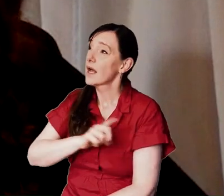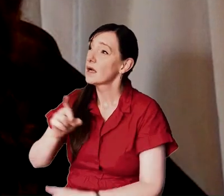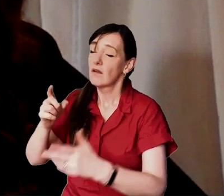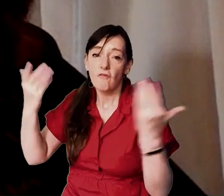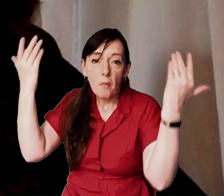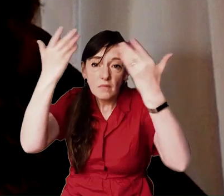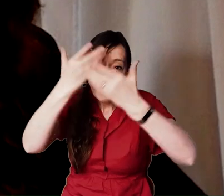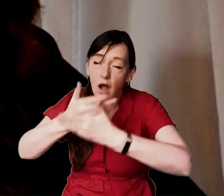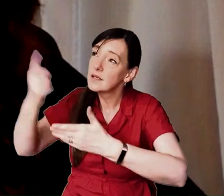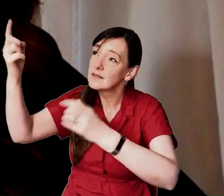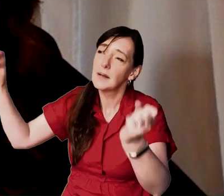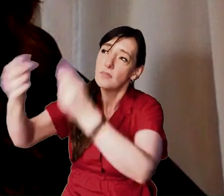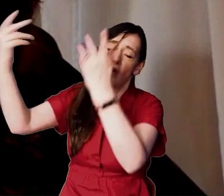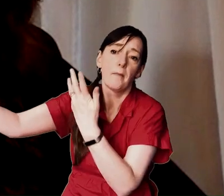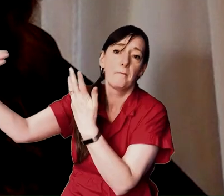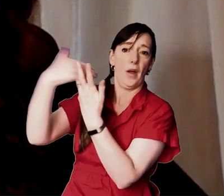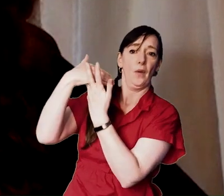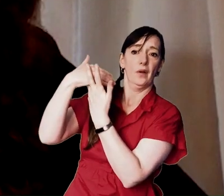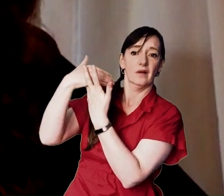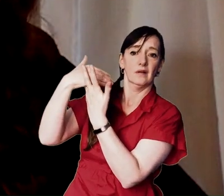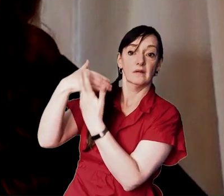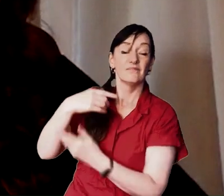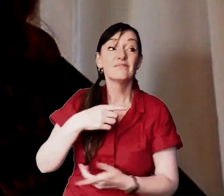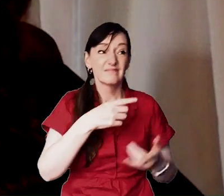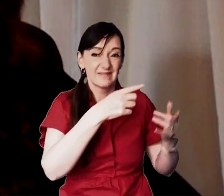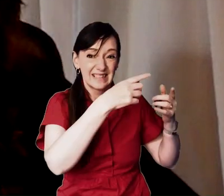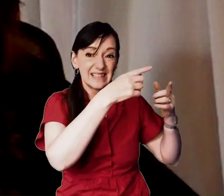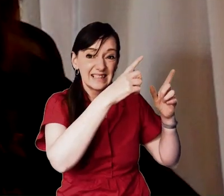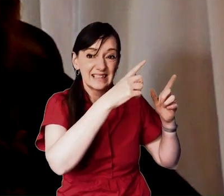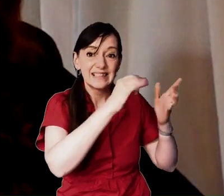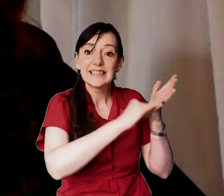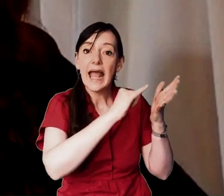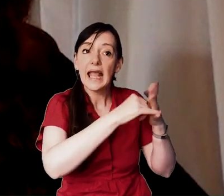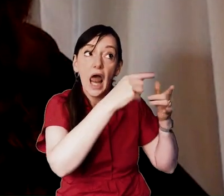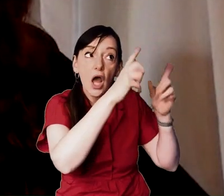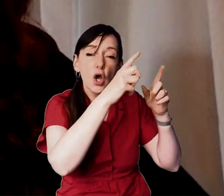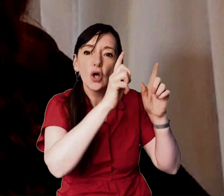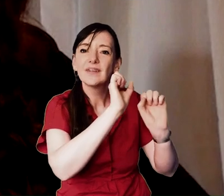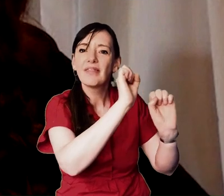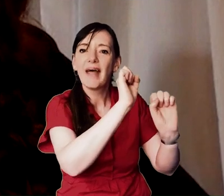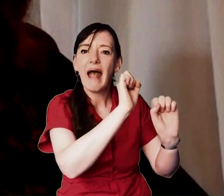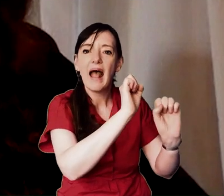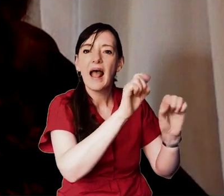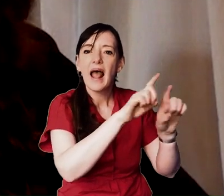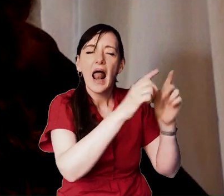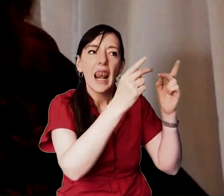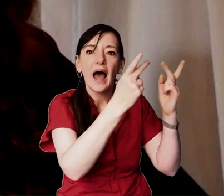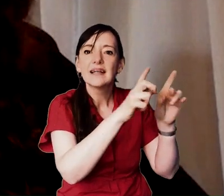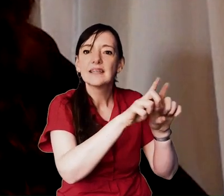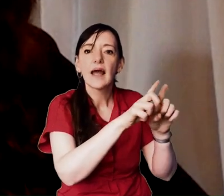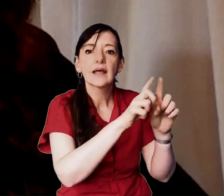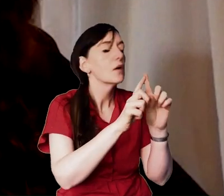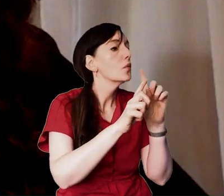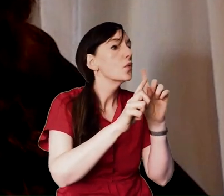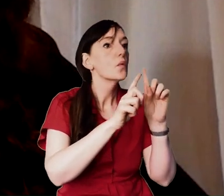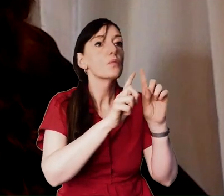and come through brighter on the other side the small lights of the secular gods as we've seen are quickly blown out